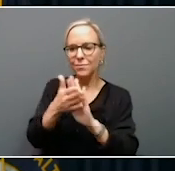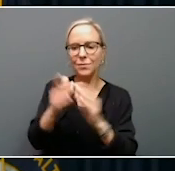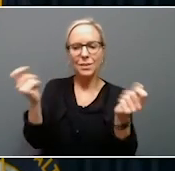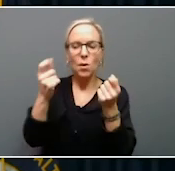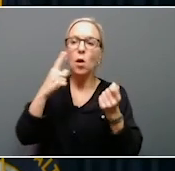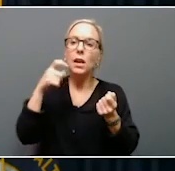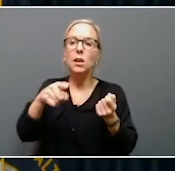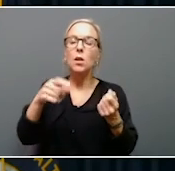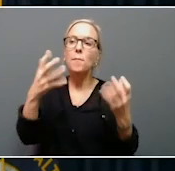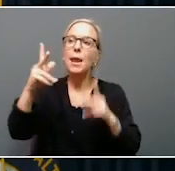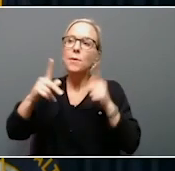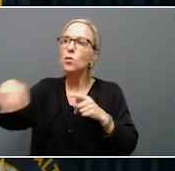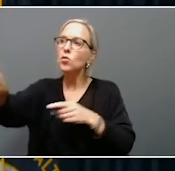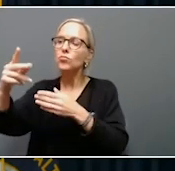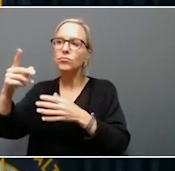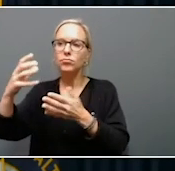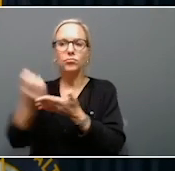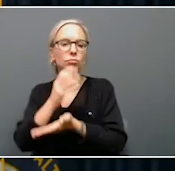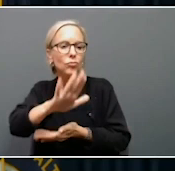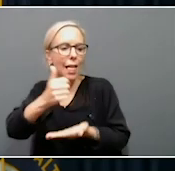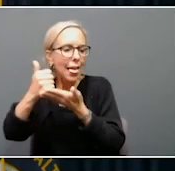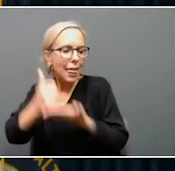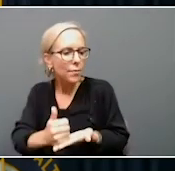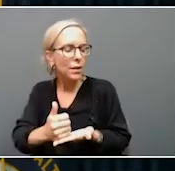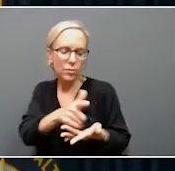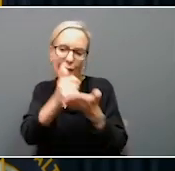help, and thank you for willing to do it.